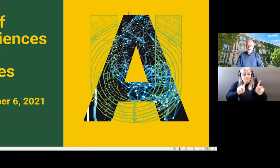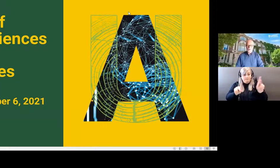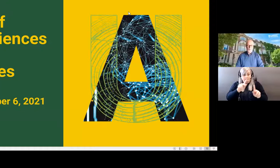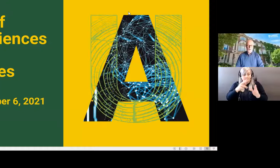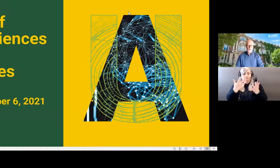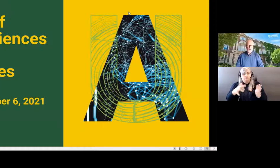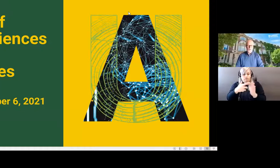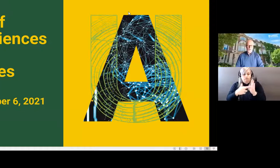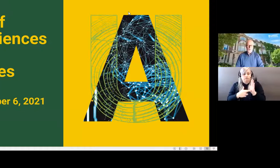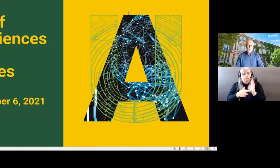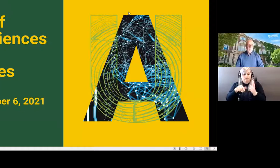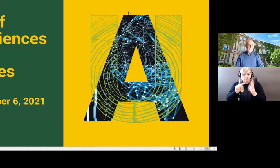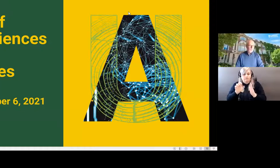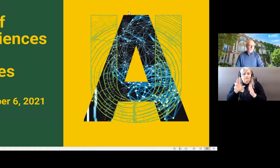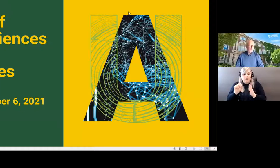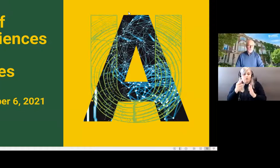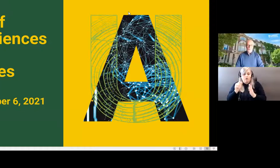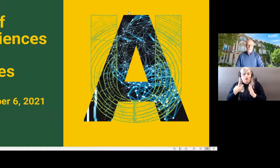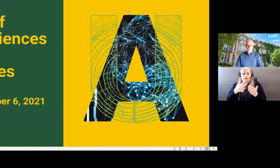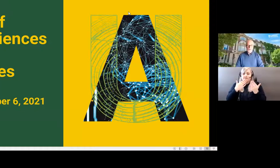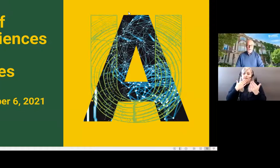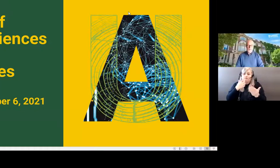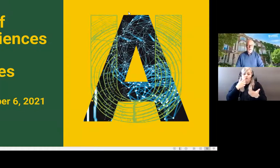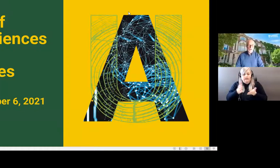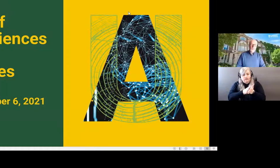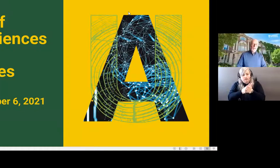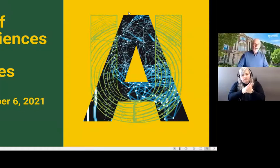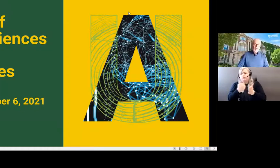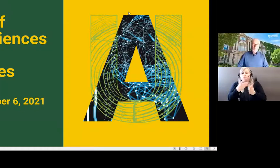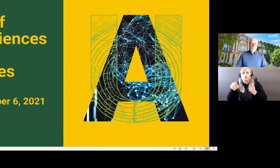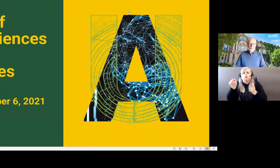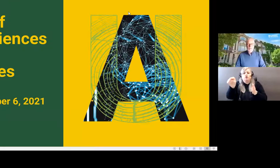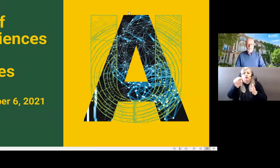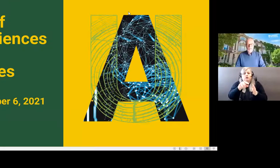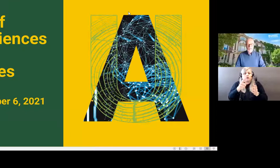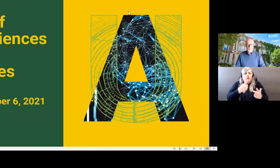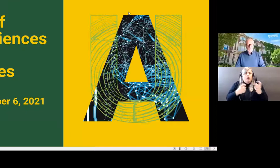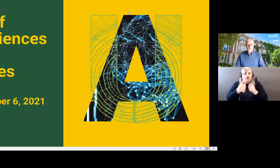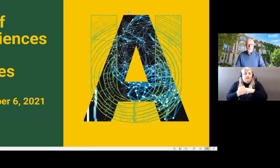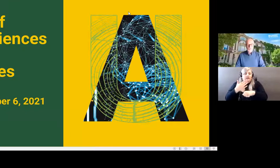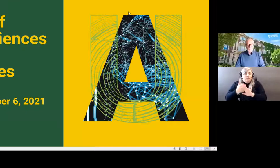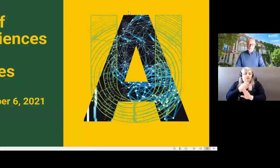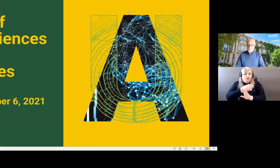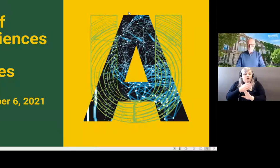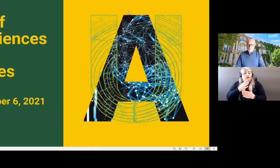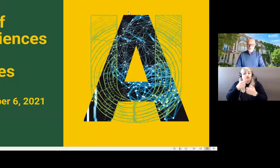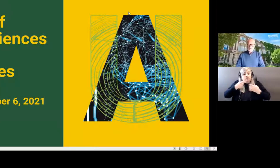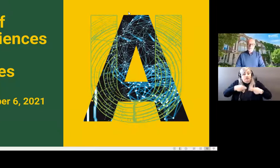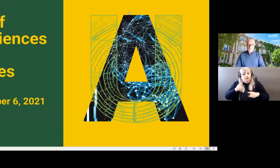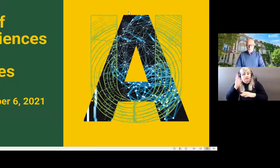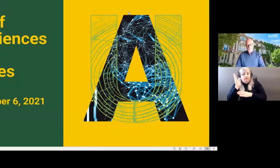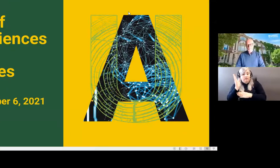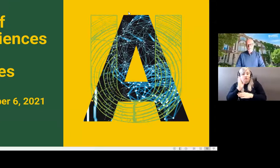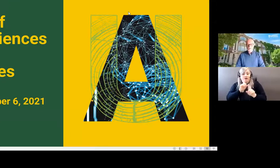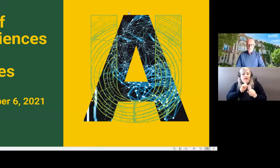much for your interest. A number of questions were submitted ahead of time. And in my presentation, I'll answer some of those questions, and there will